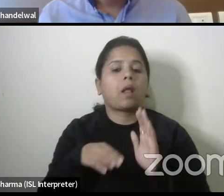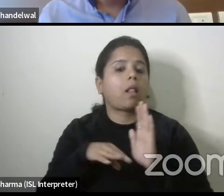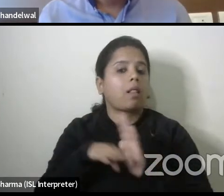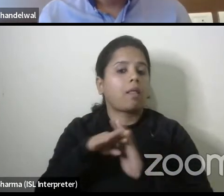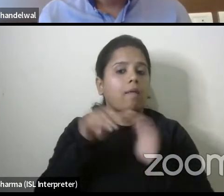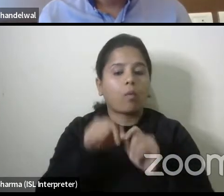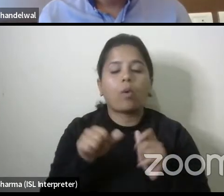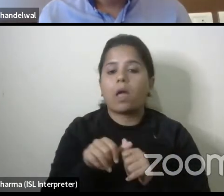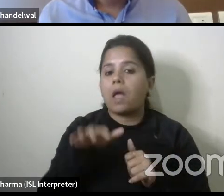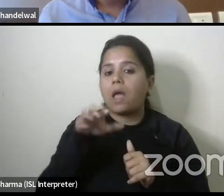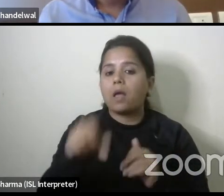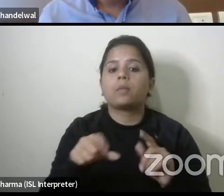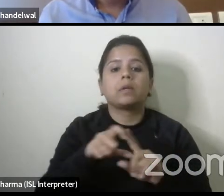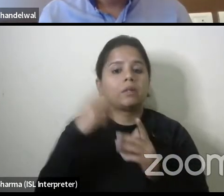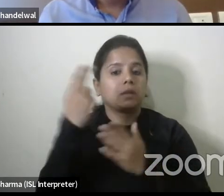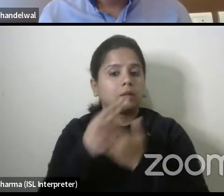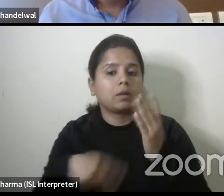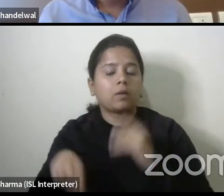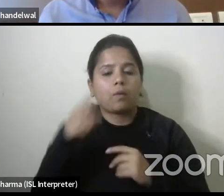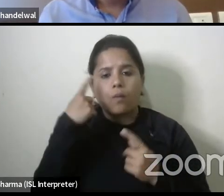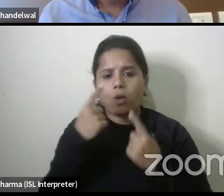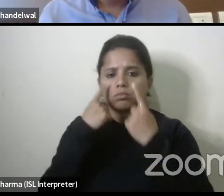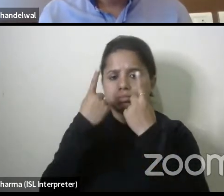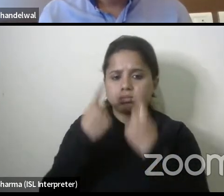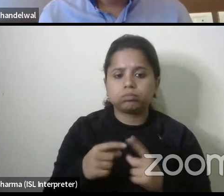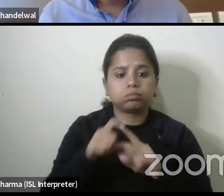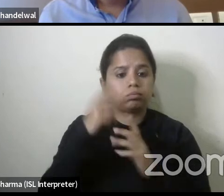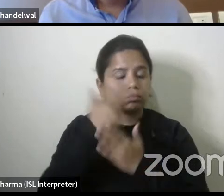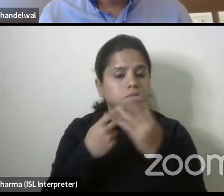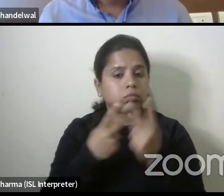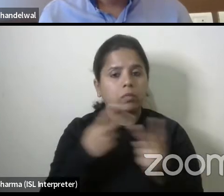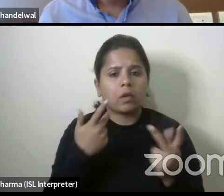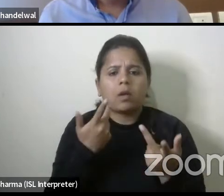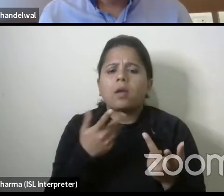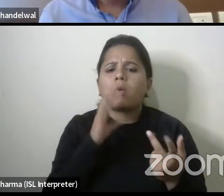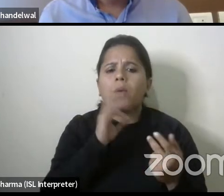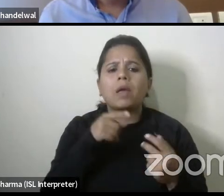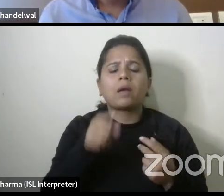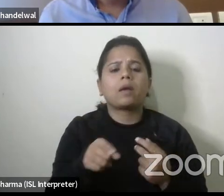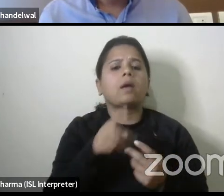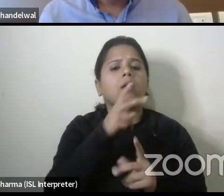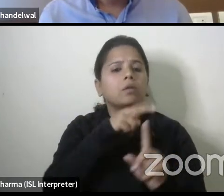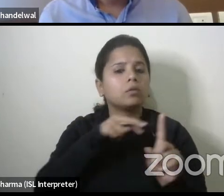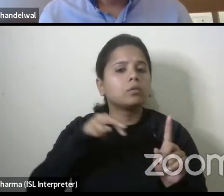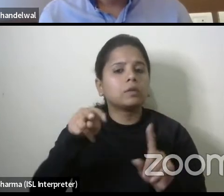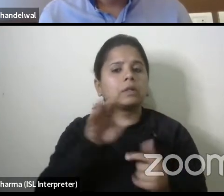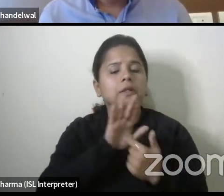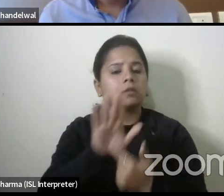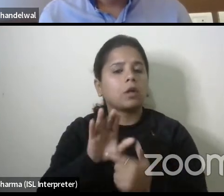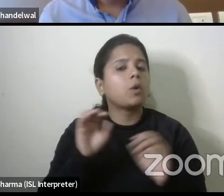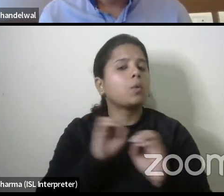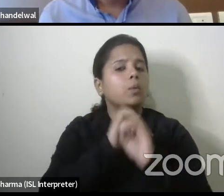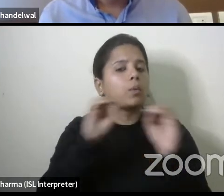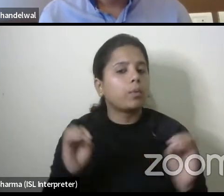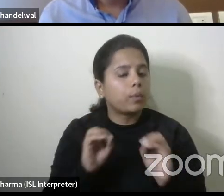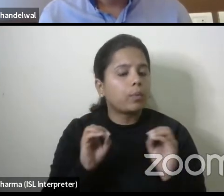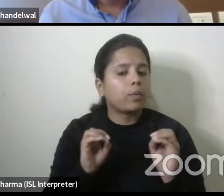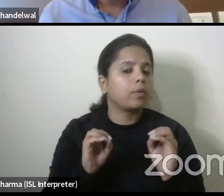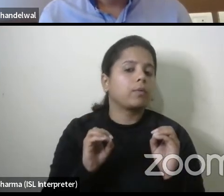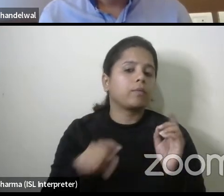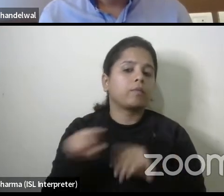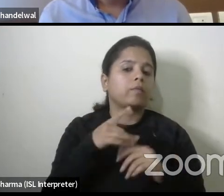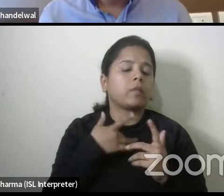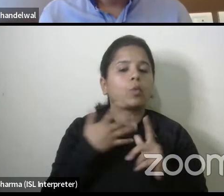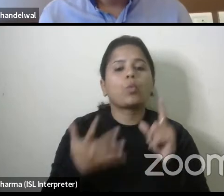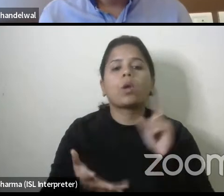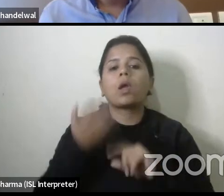as a parameter for evaluating designs right so that's why it doesn't translate to uh the you know end product that we get